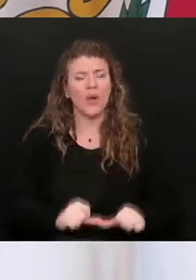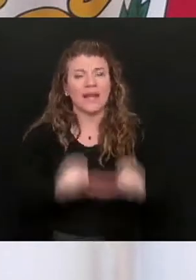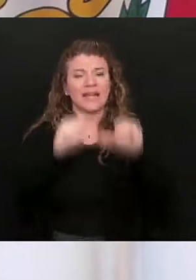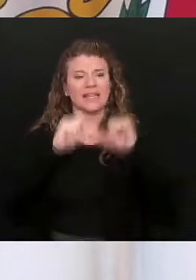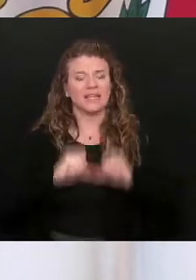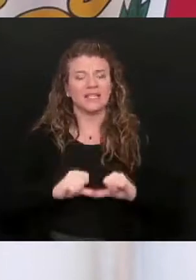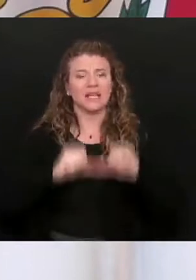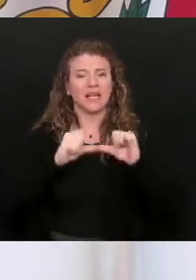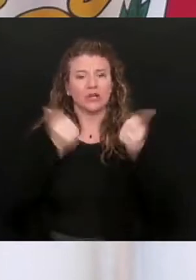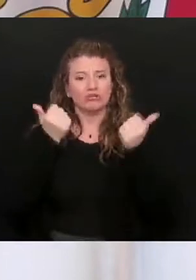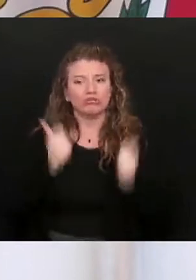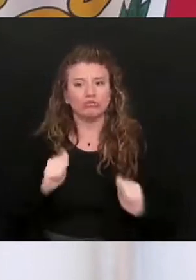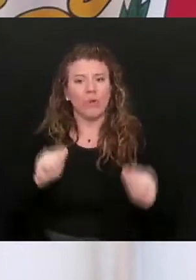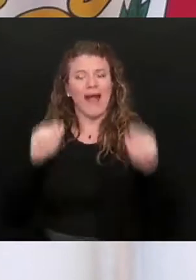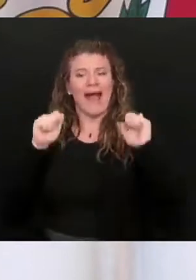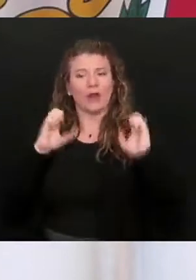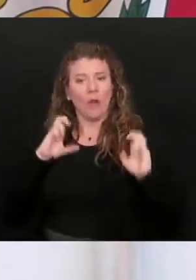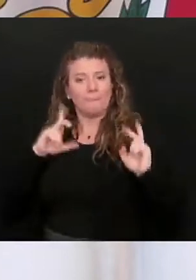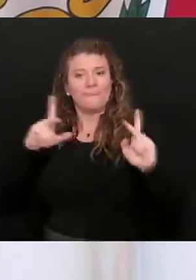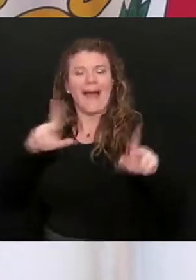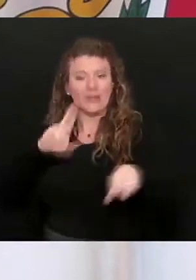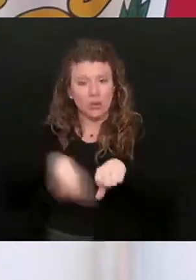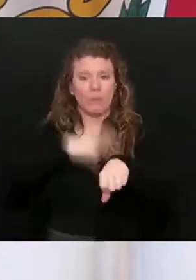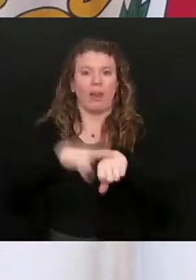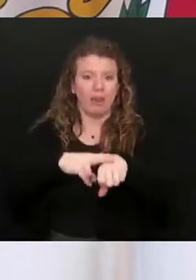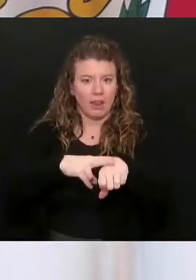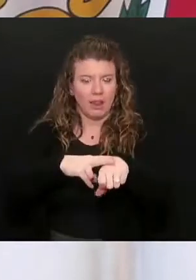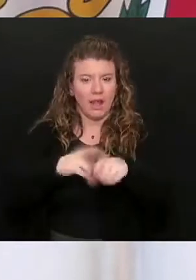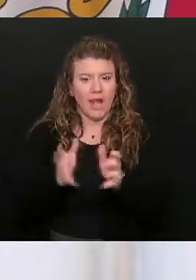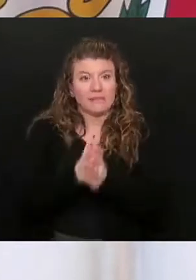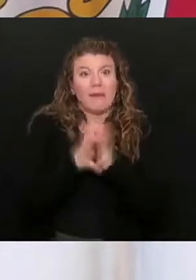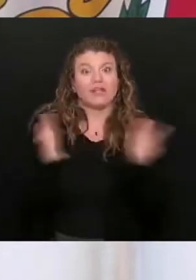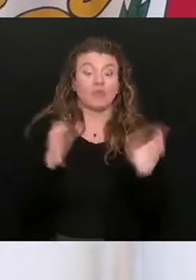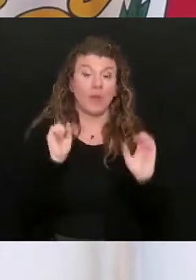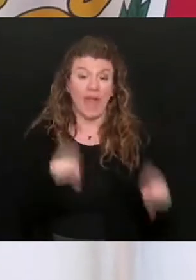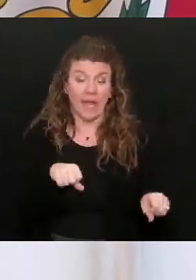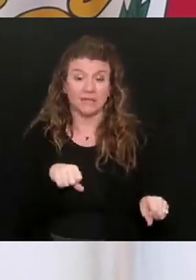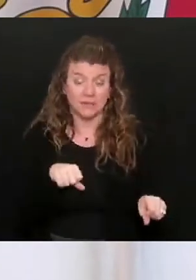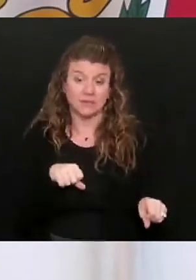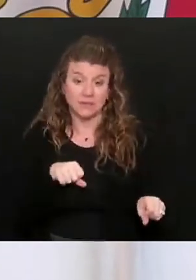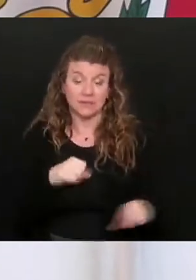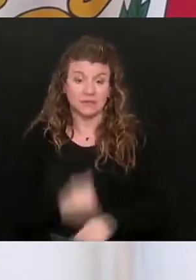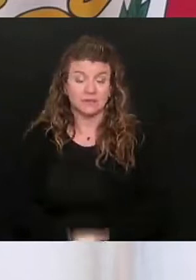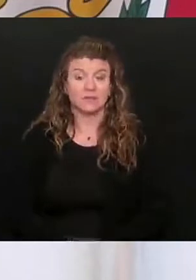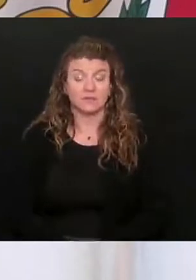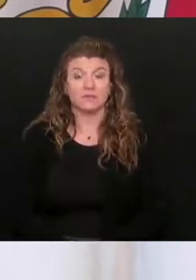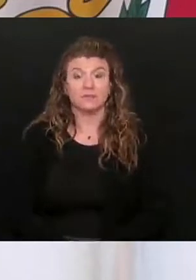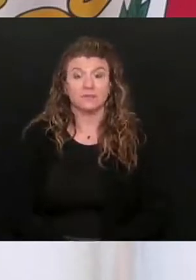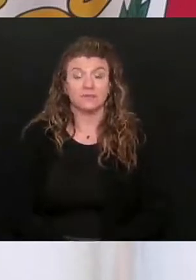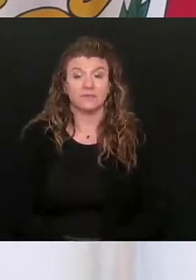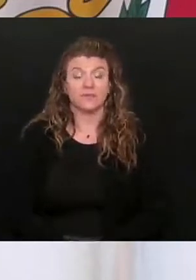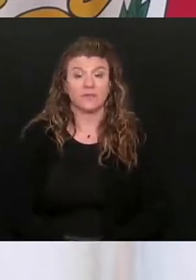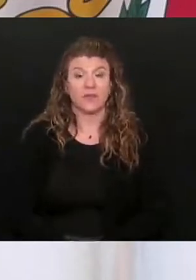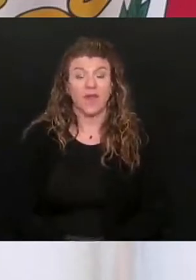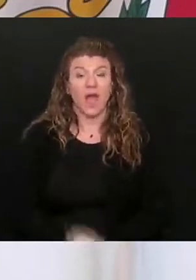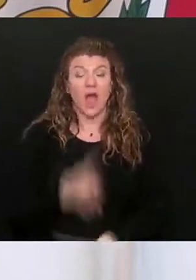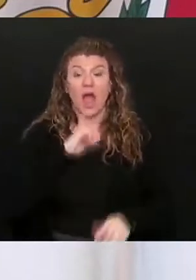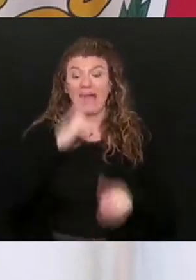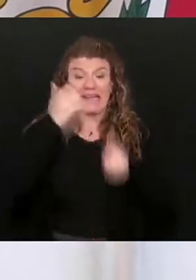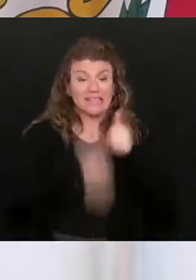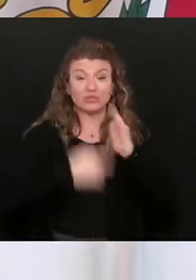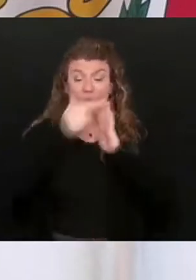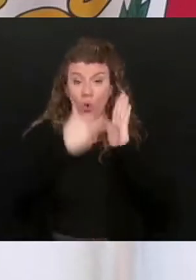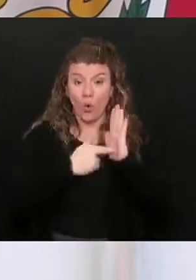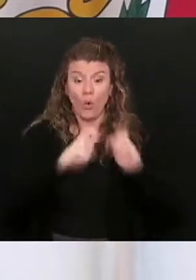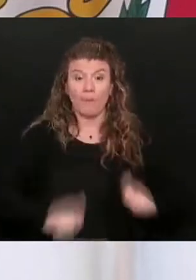back to full speed and to as much normalcy as we can possibly have. You know, all the guidelines are